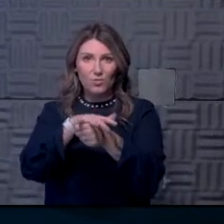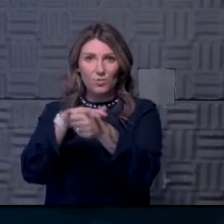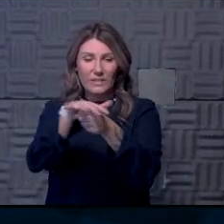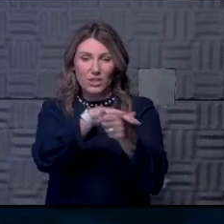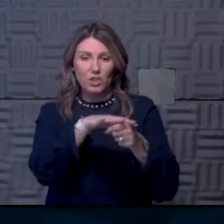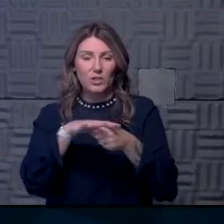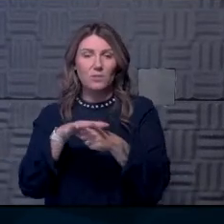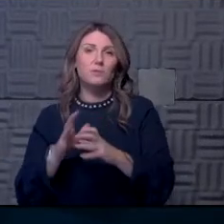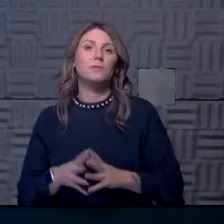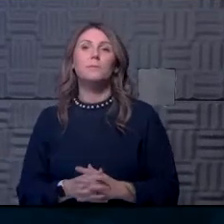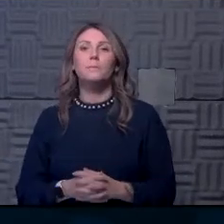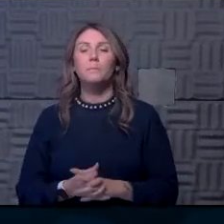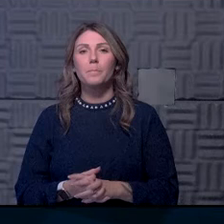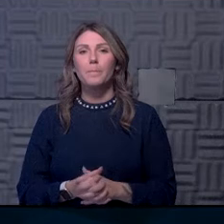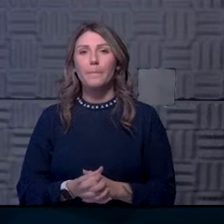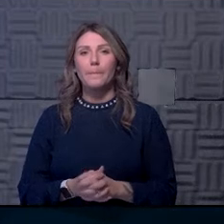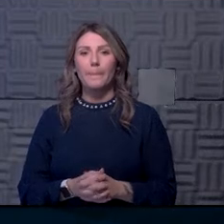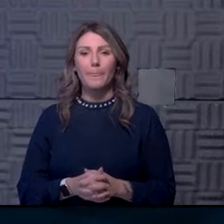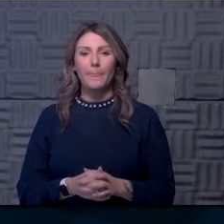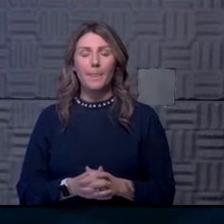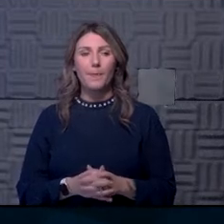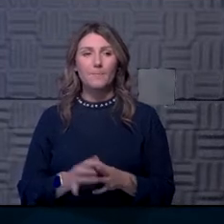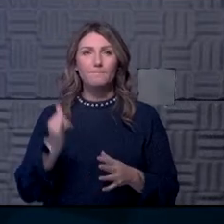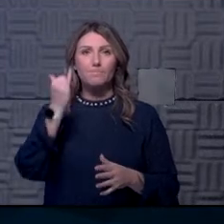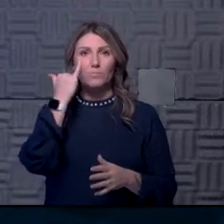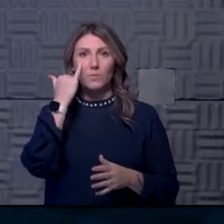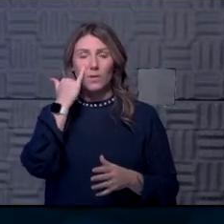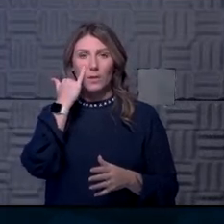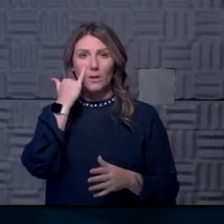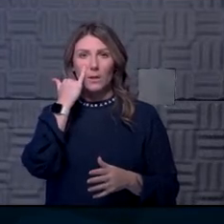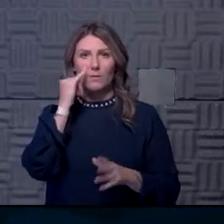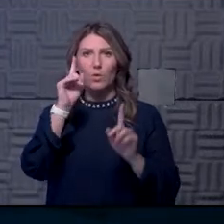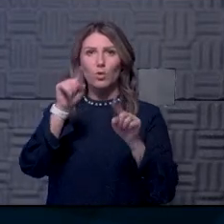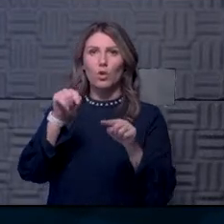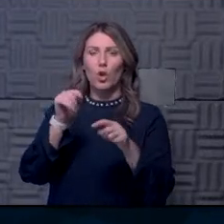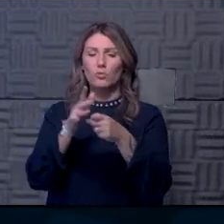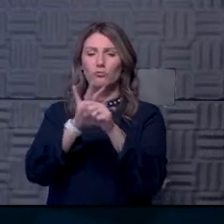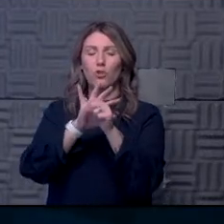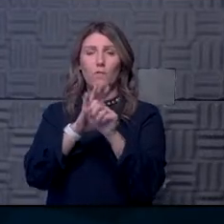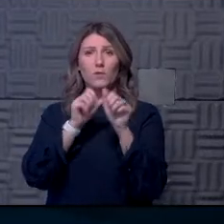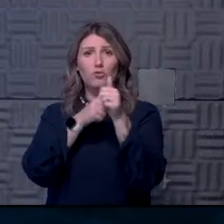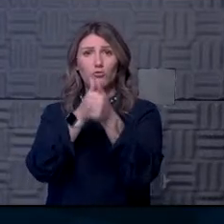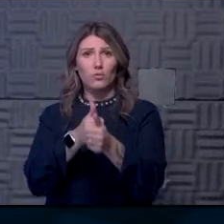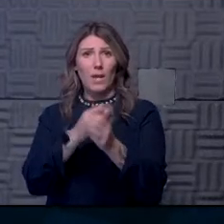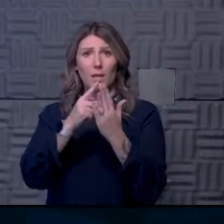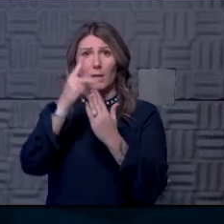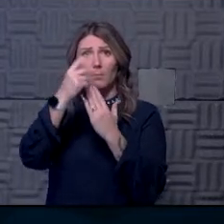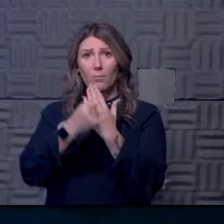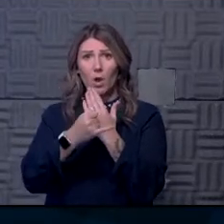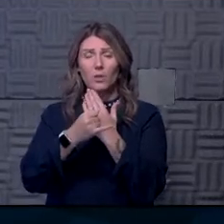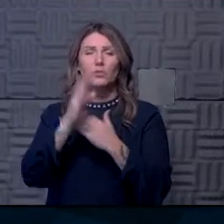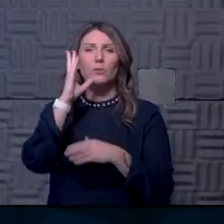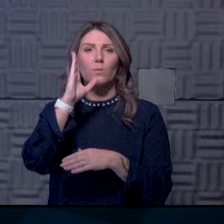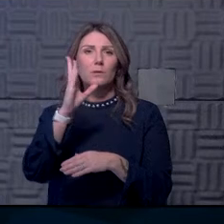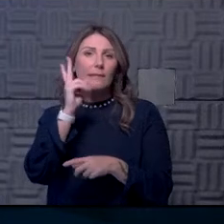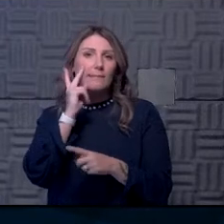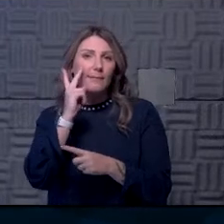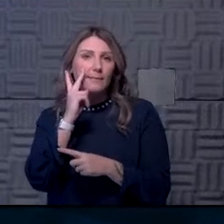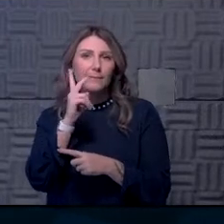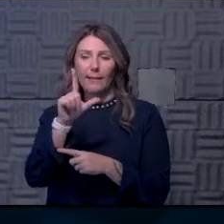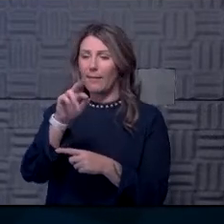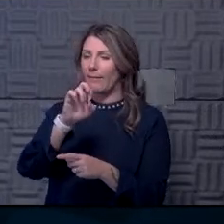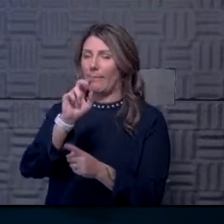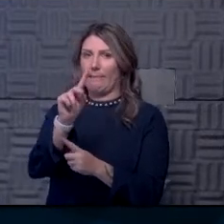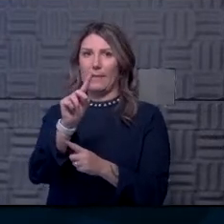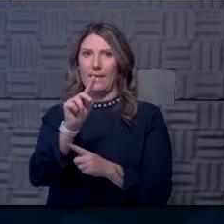regions. Um, if you go to the COVID tracking project and look at the regional graphs, you'll see there's a link in the bottom that allows you to click